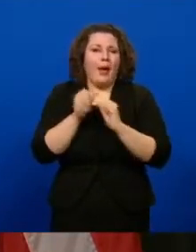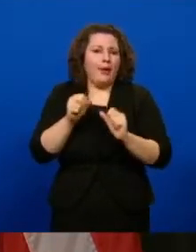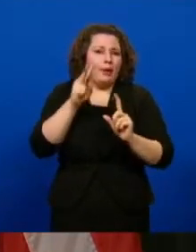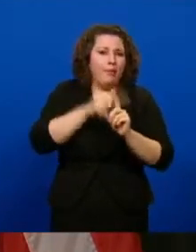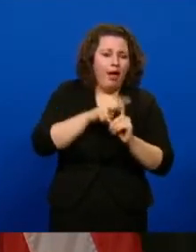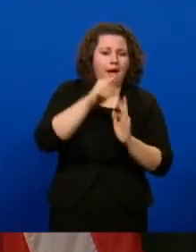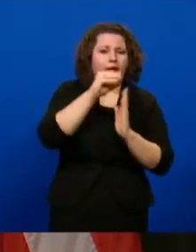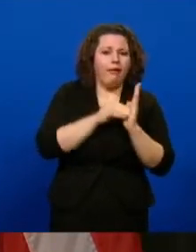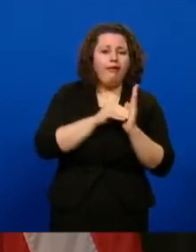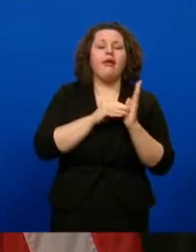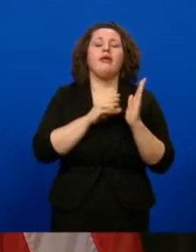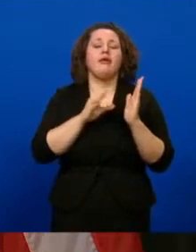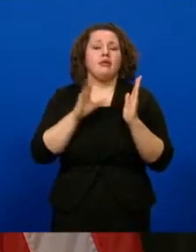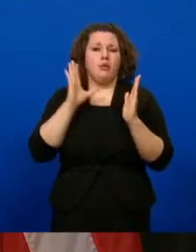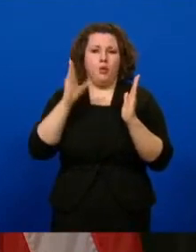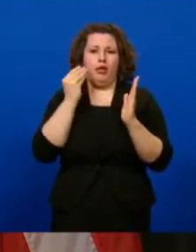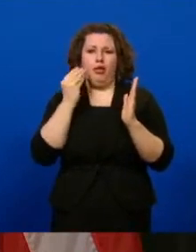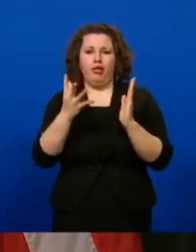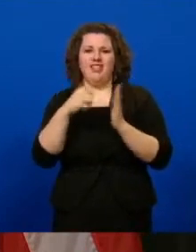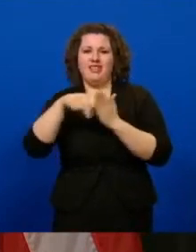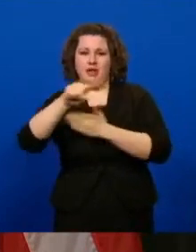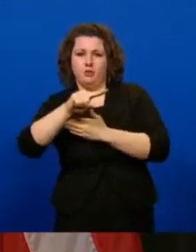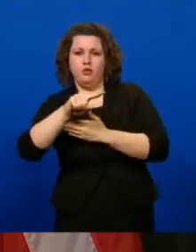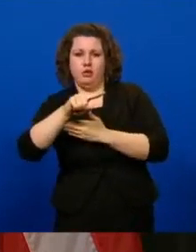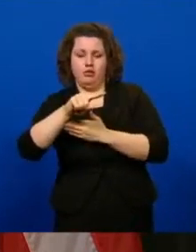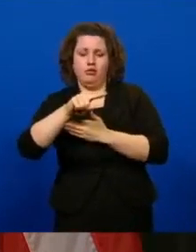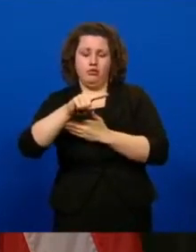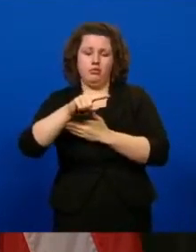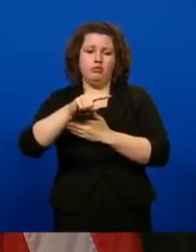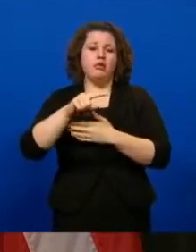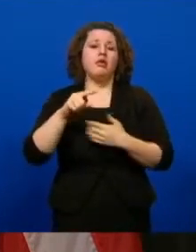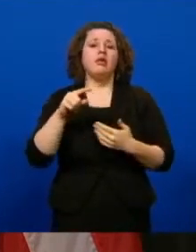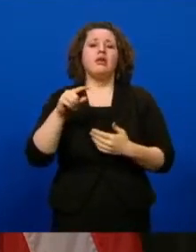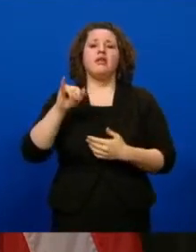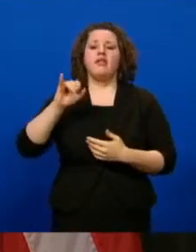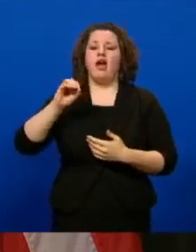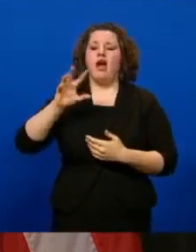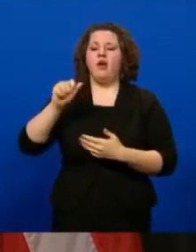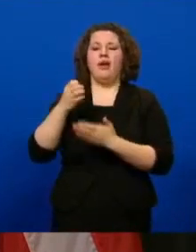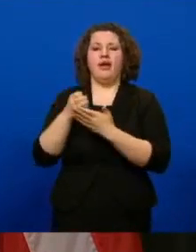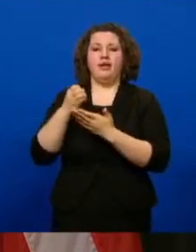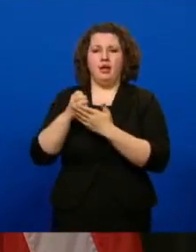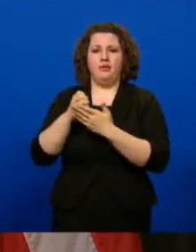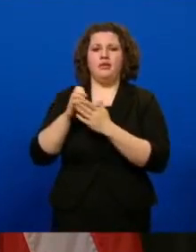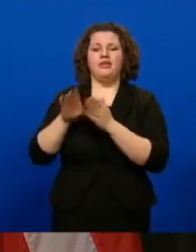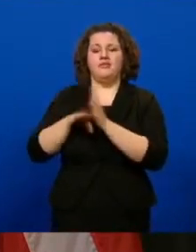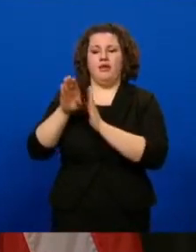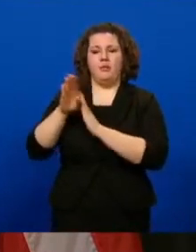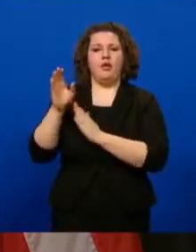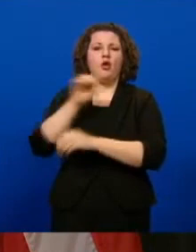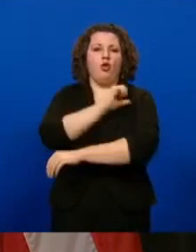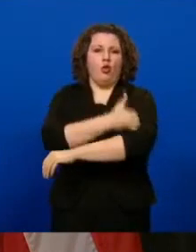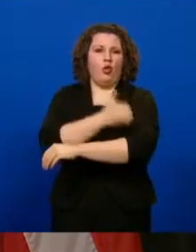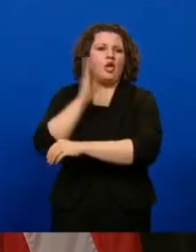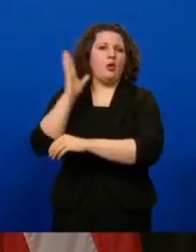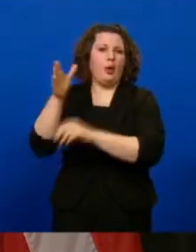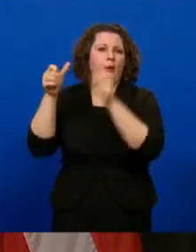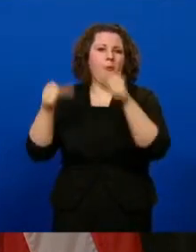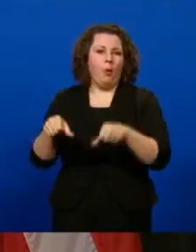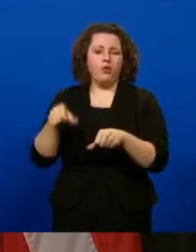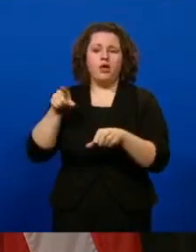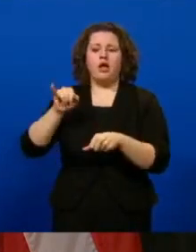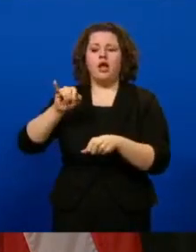apply, will be released next week by the Iowa Economic Development Authority and posted at